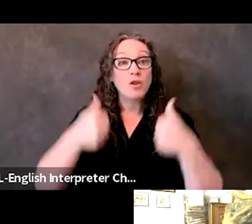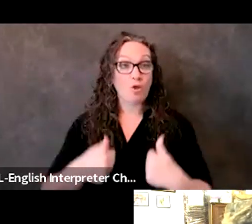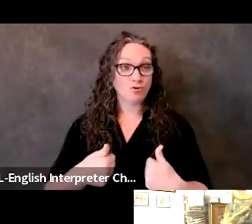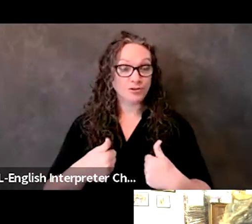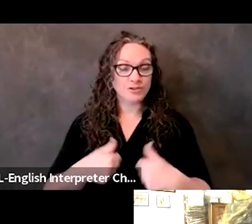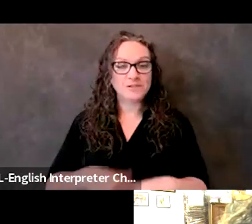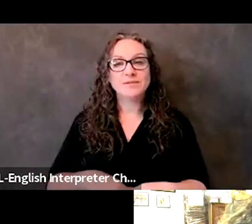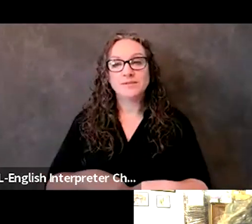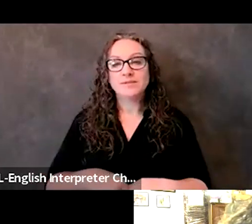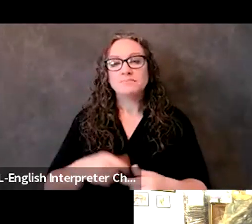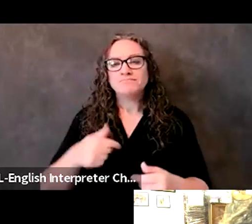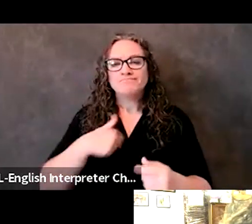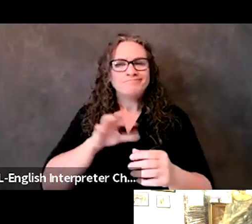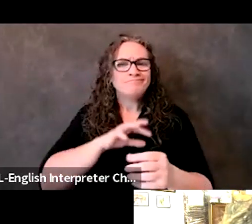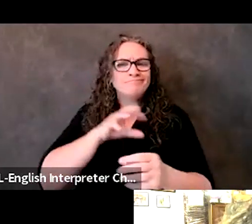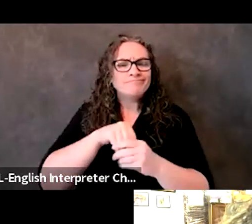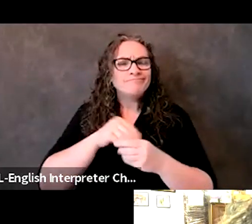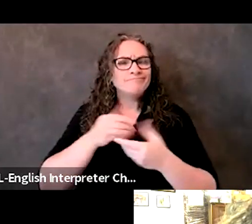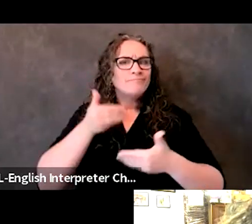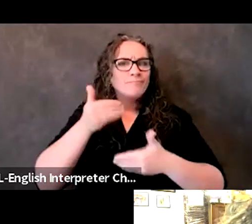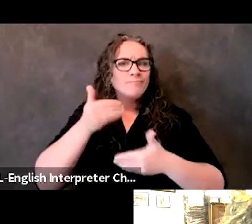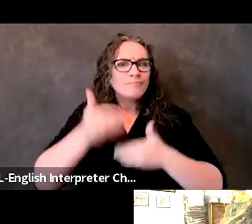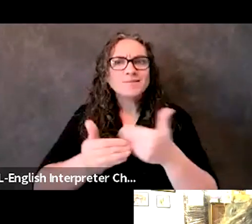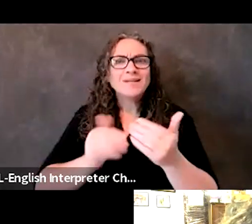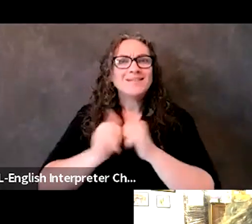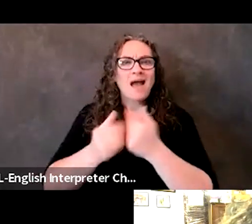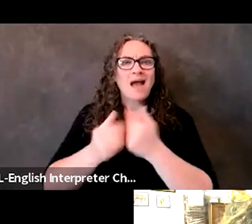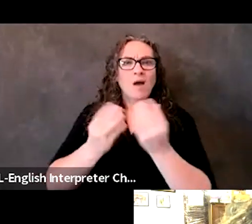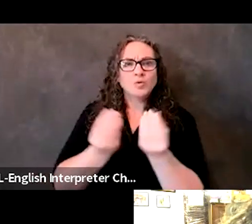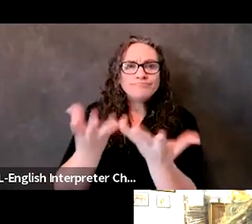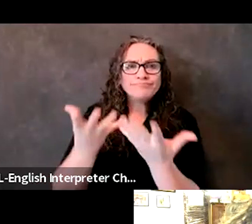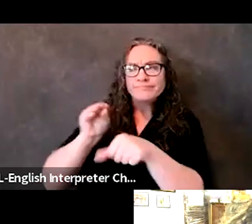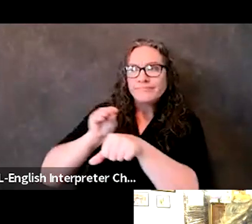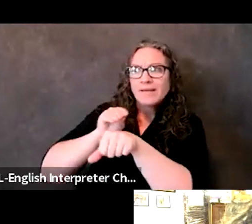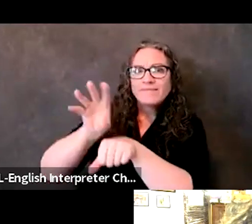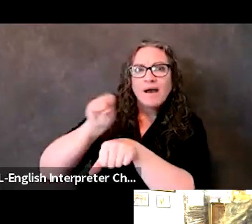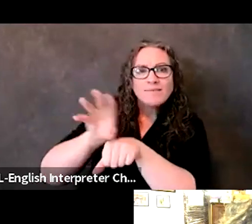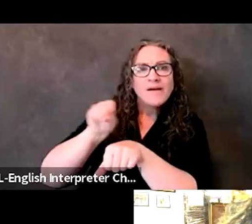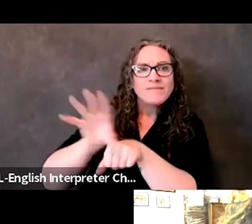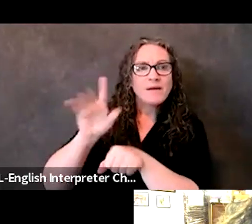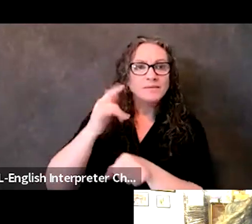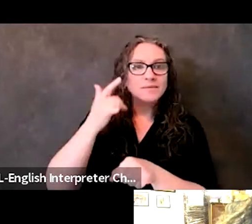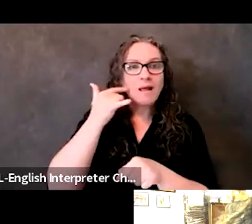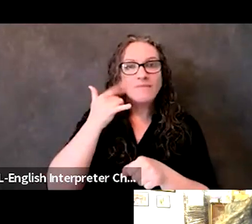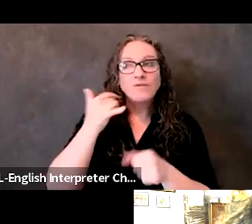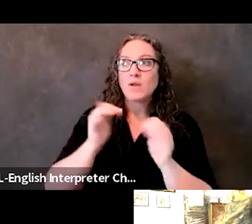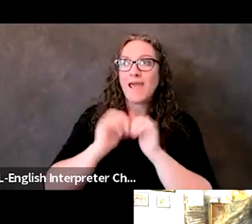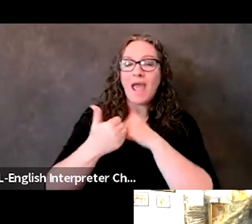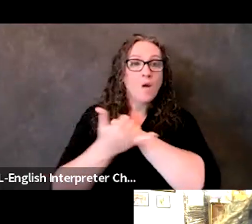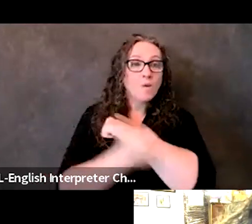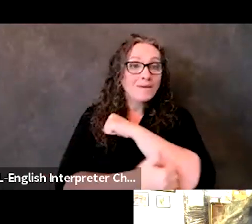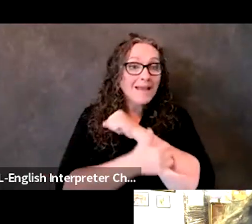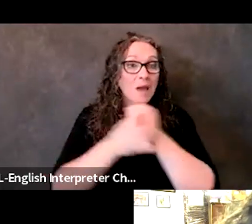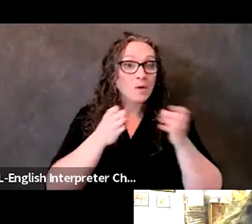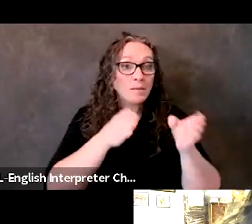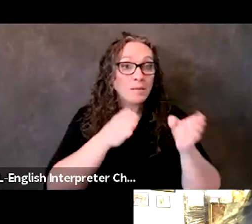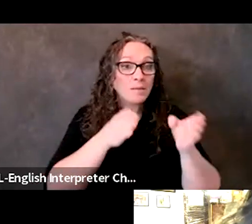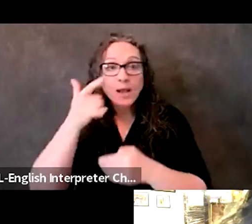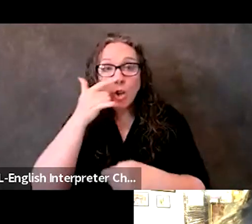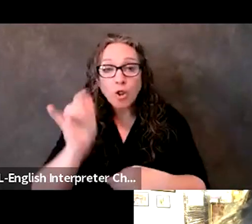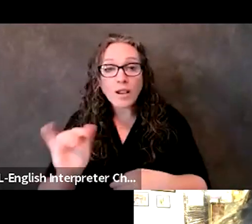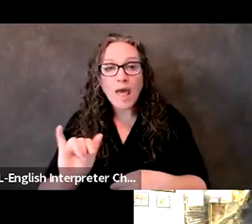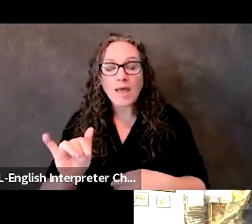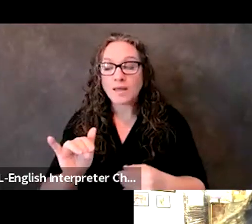process of providing advice in California on county plans, I can say it's truly been